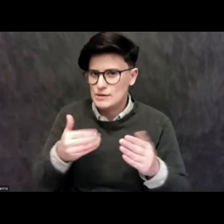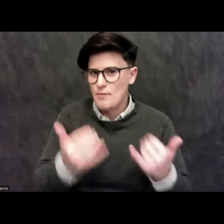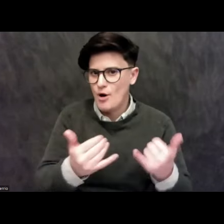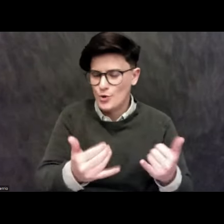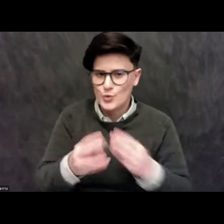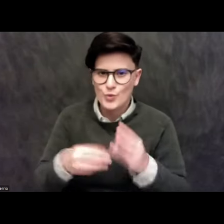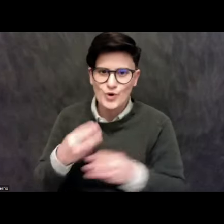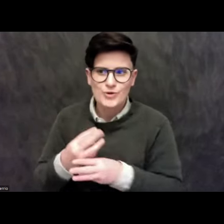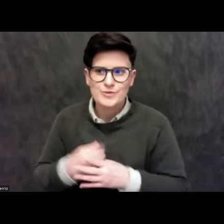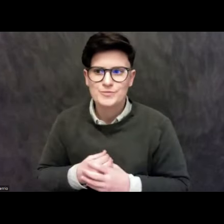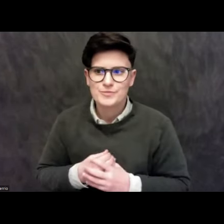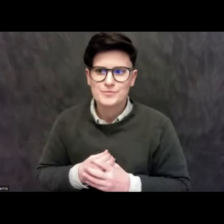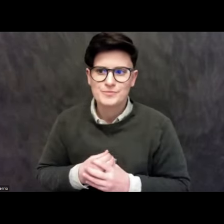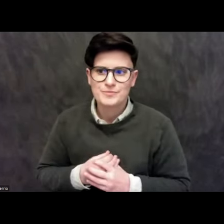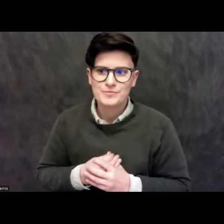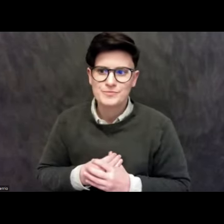Let's see.